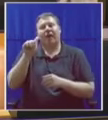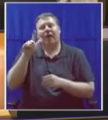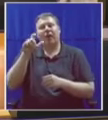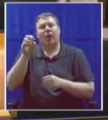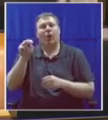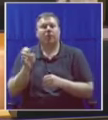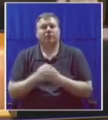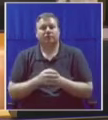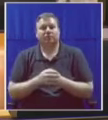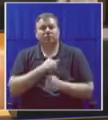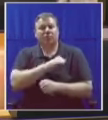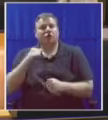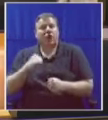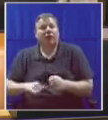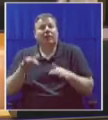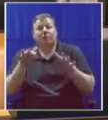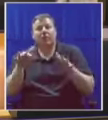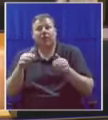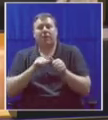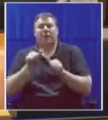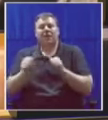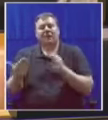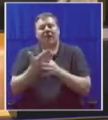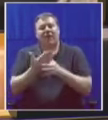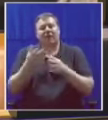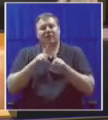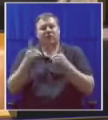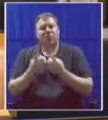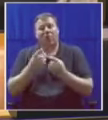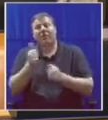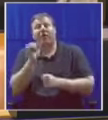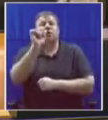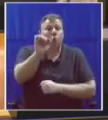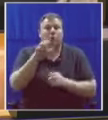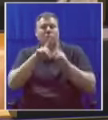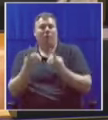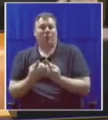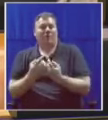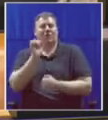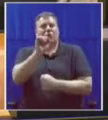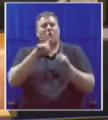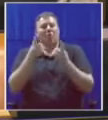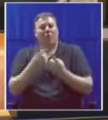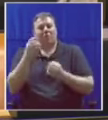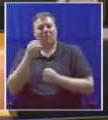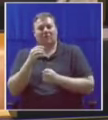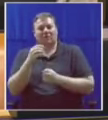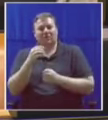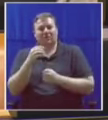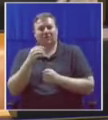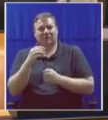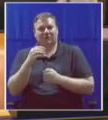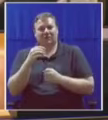people, they have better access to markets than your department. In fact, your department's officials used to sell the